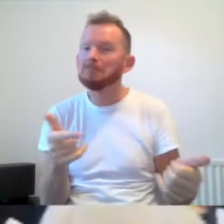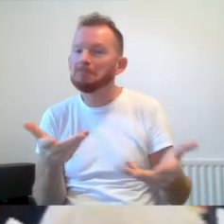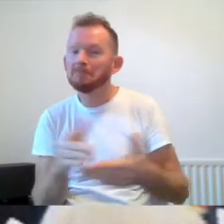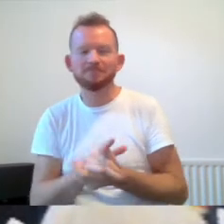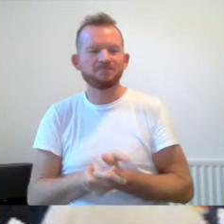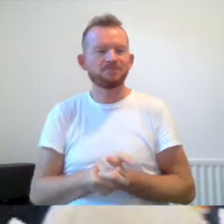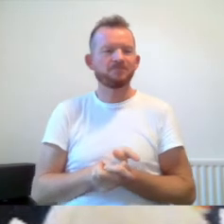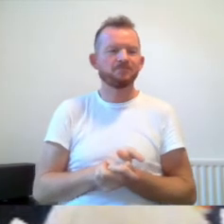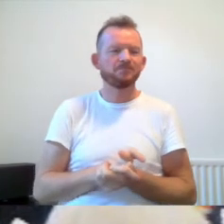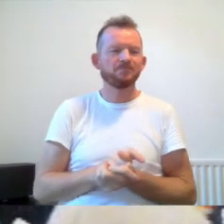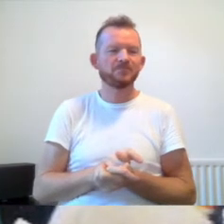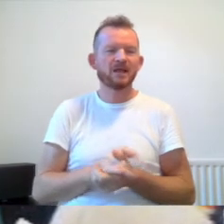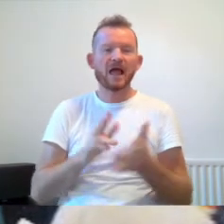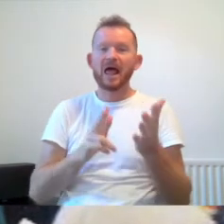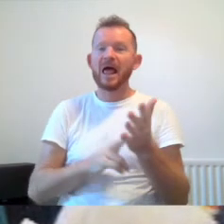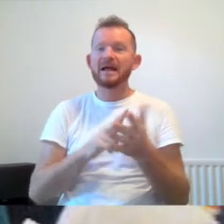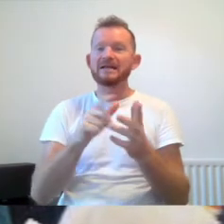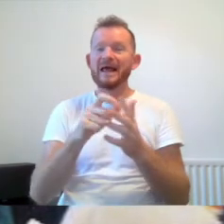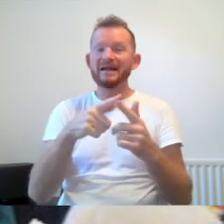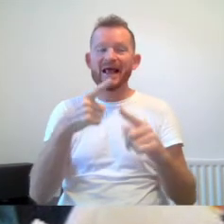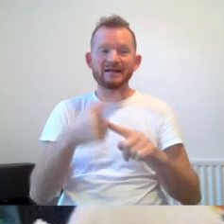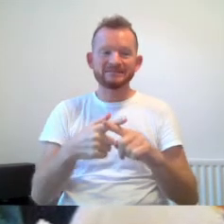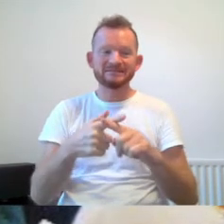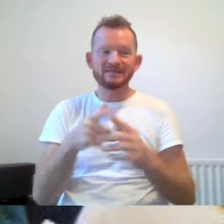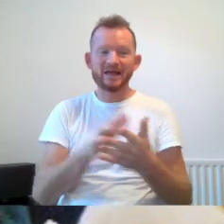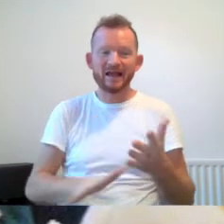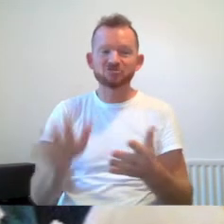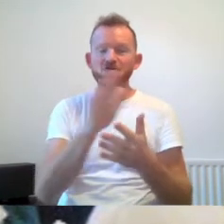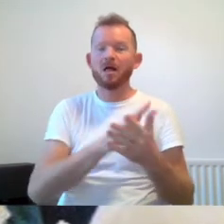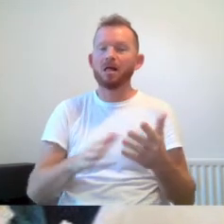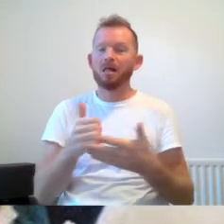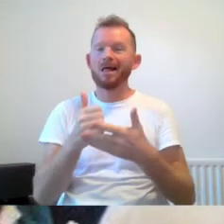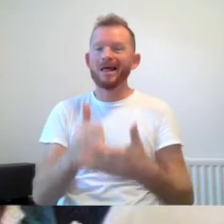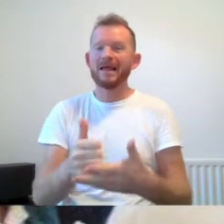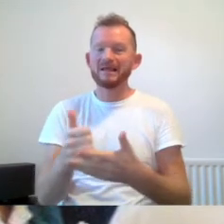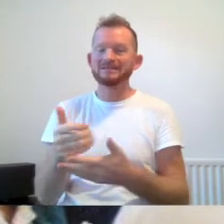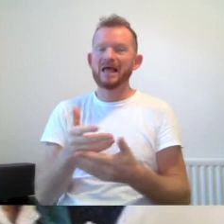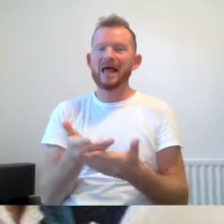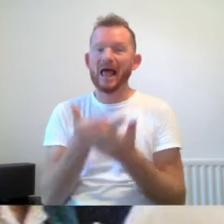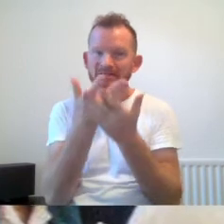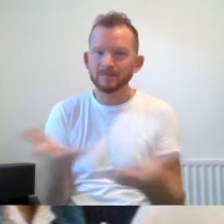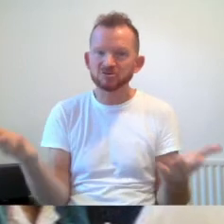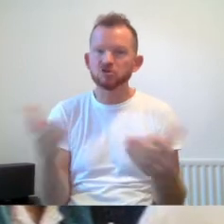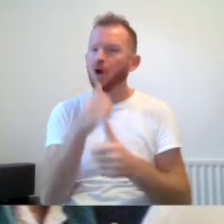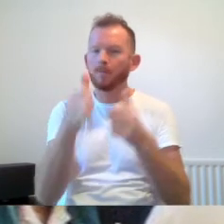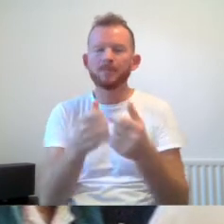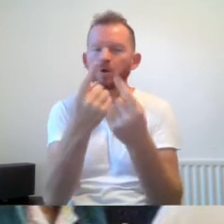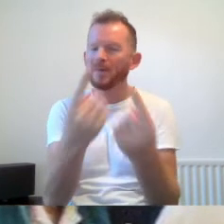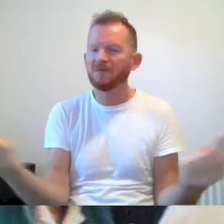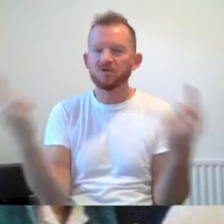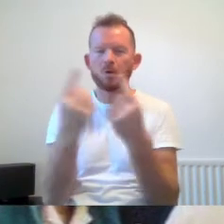Even though Nadex, the National AIDS Exhibition, is not popular with everyone, in 1986 and